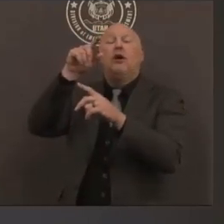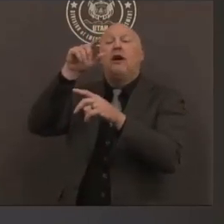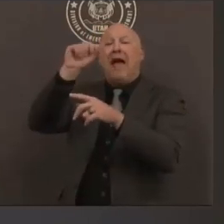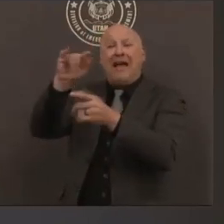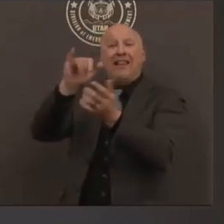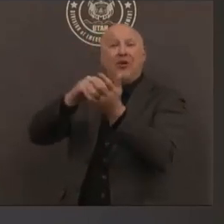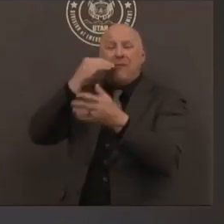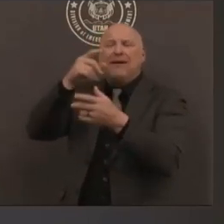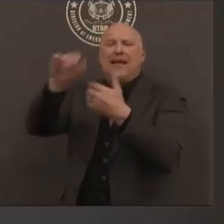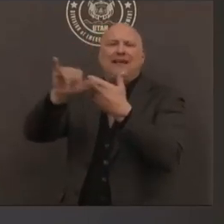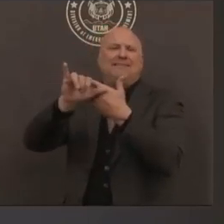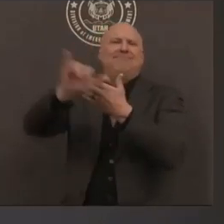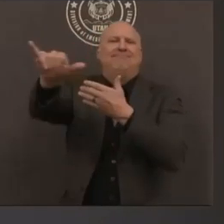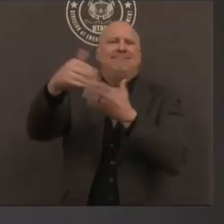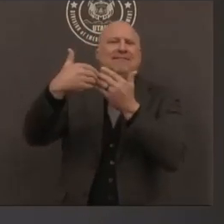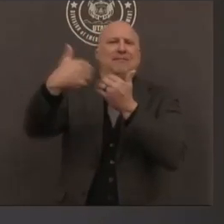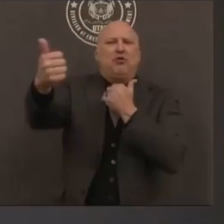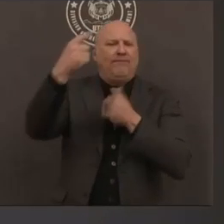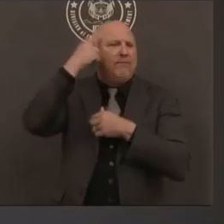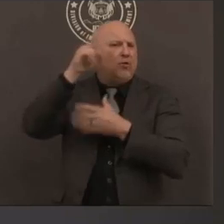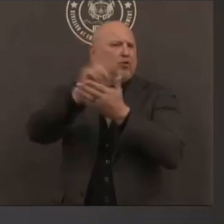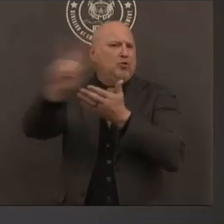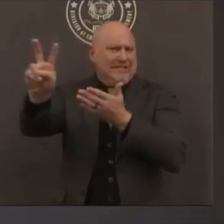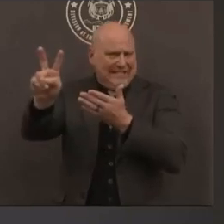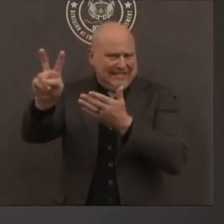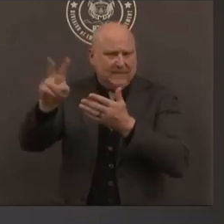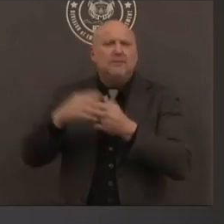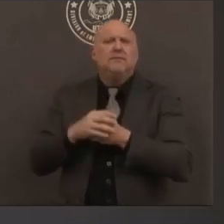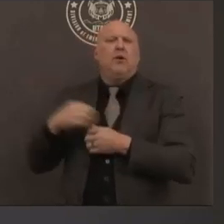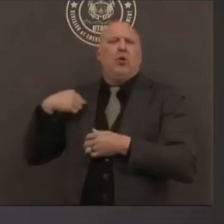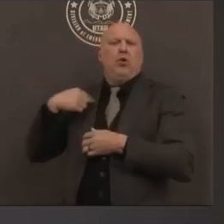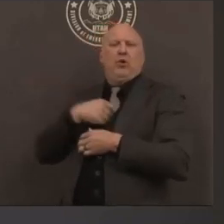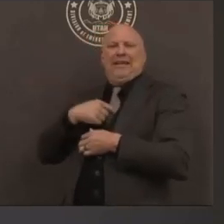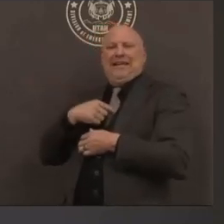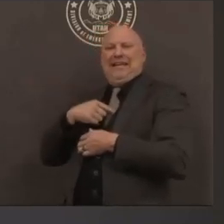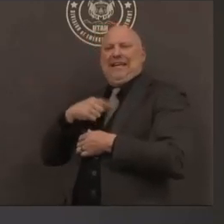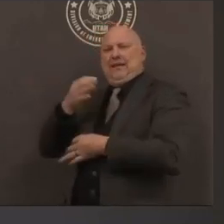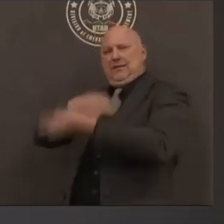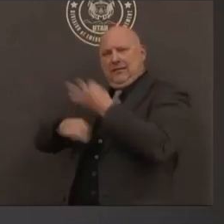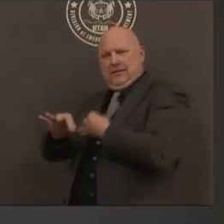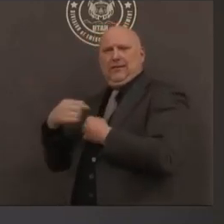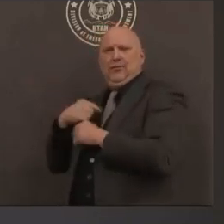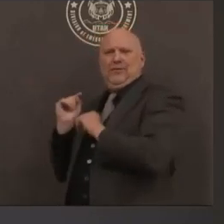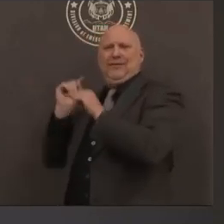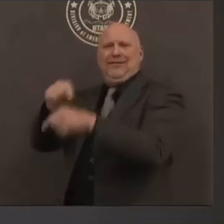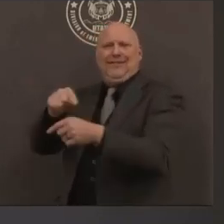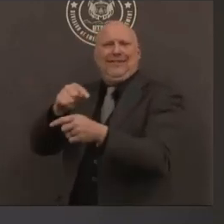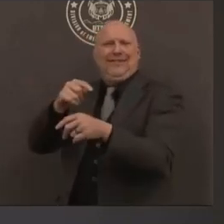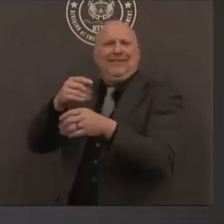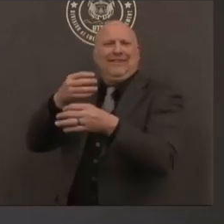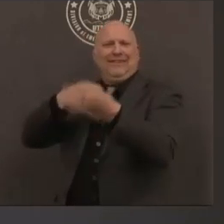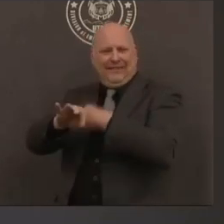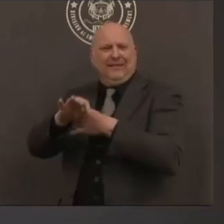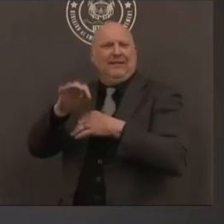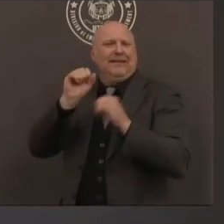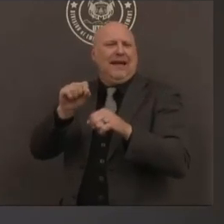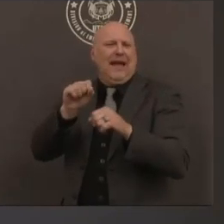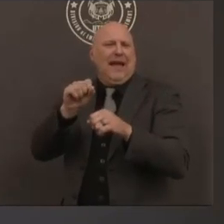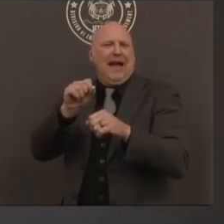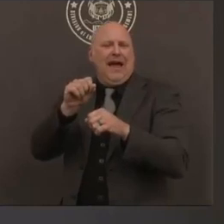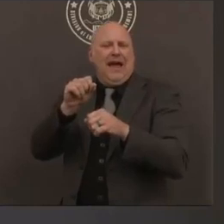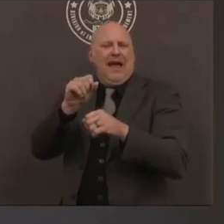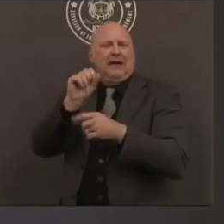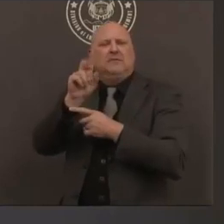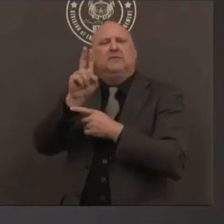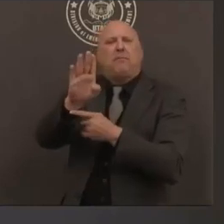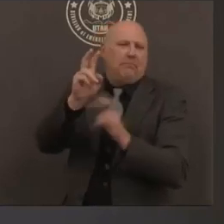health care providers that are being deployed will be able to provide safe and quality care to the long-term care facility residents i also